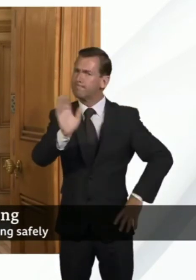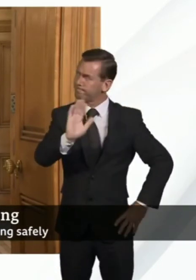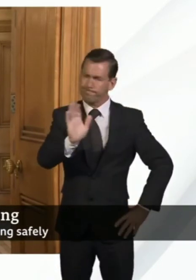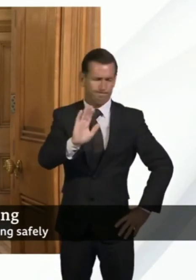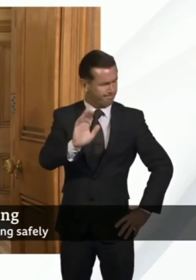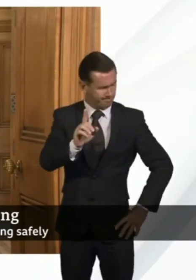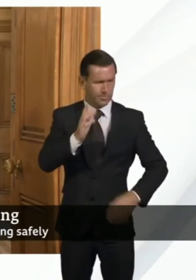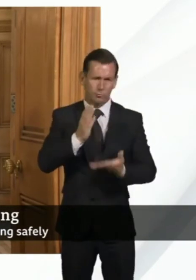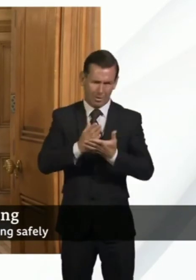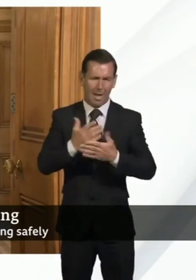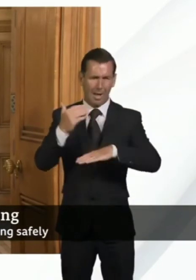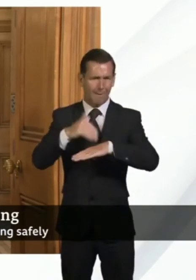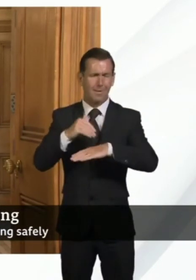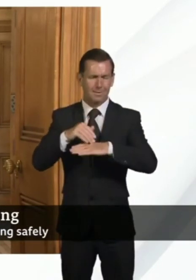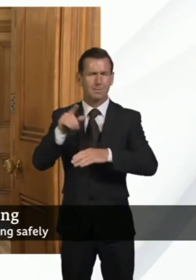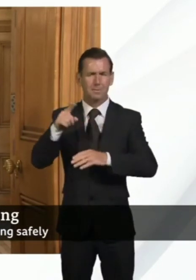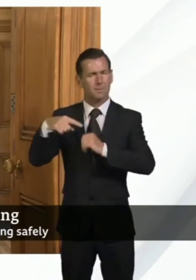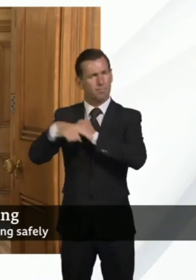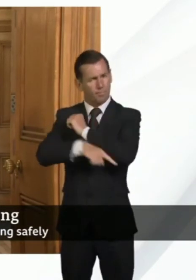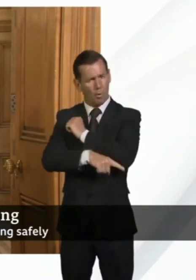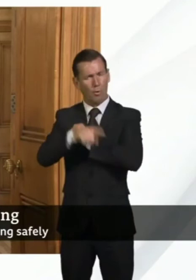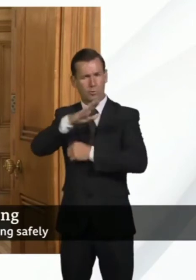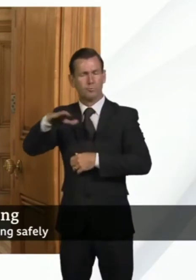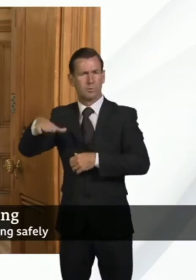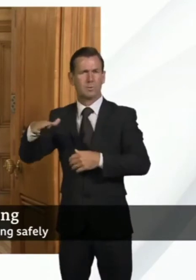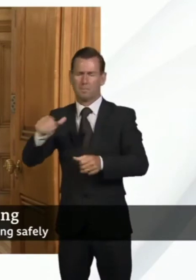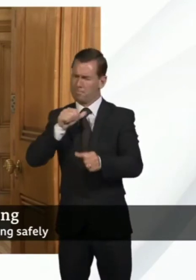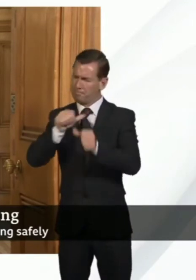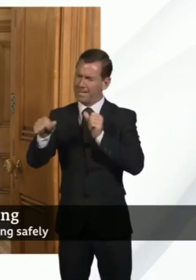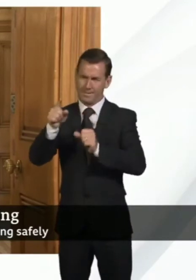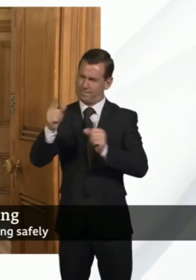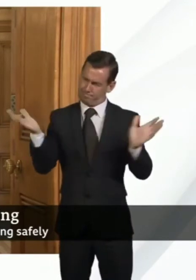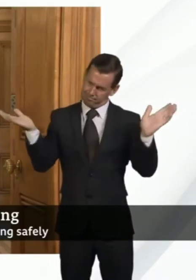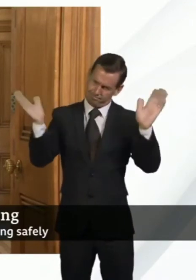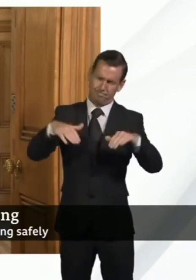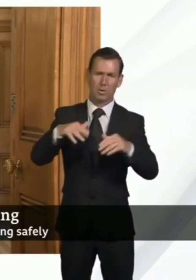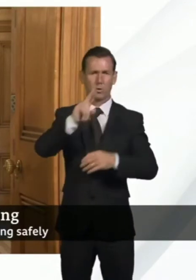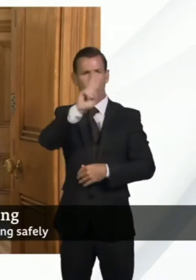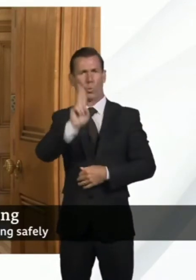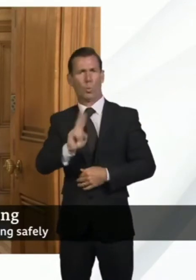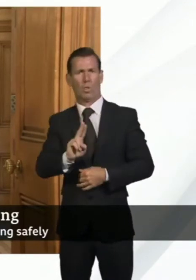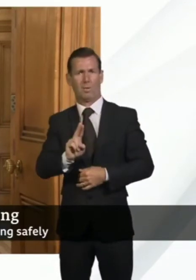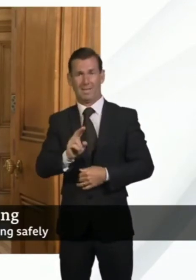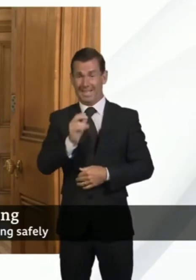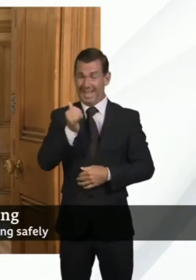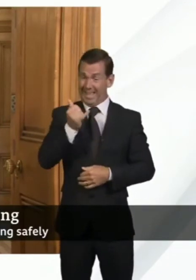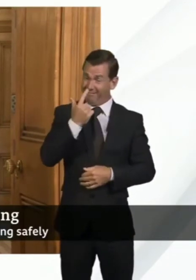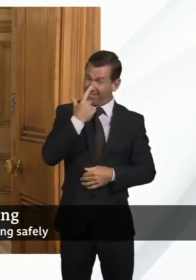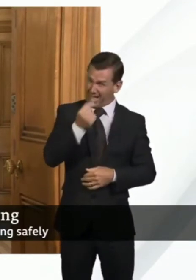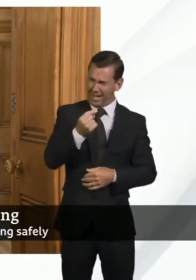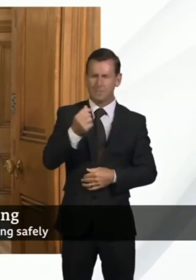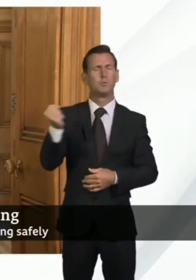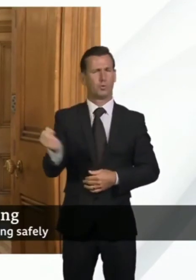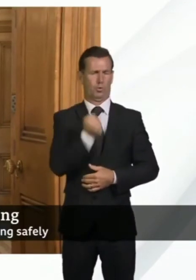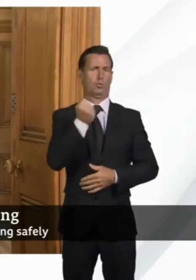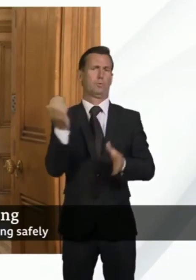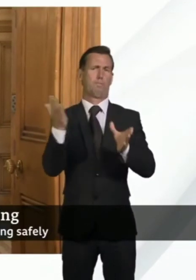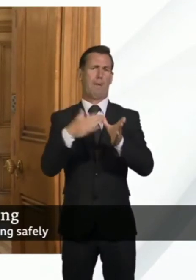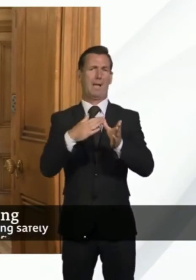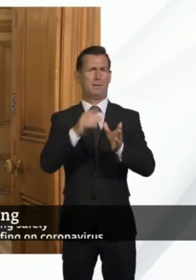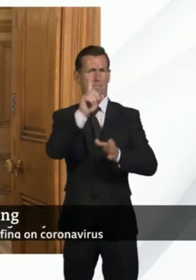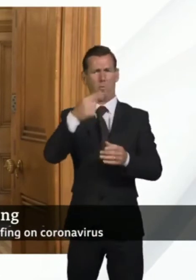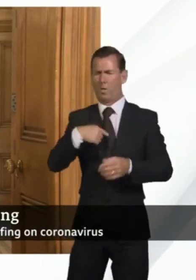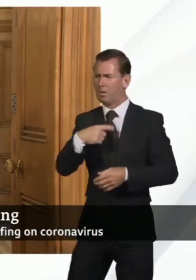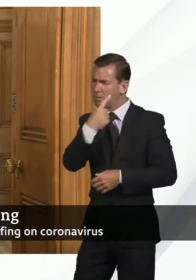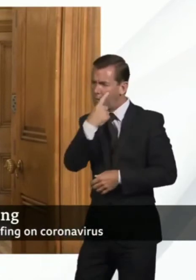in a way that we safely can do so, we should do so, but it will only be guided by the evidence that is moving in the right direction at